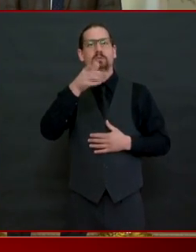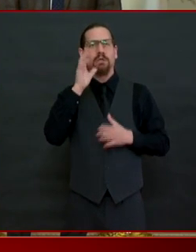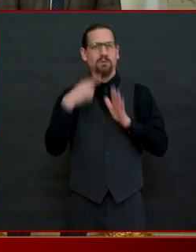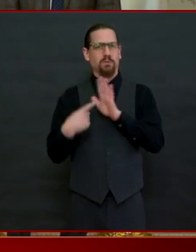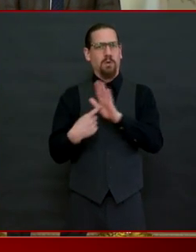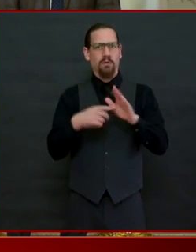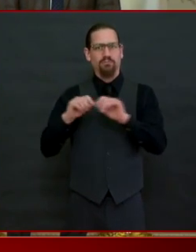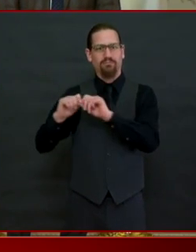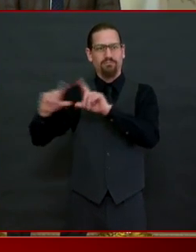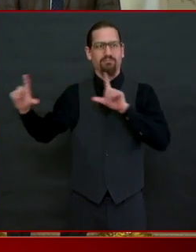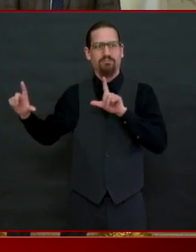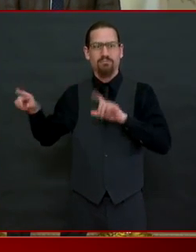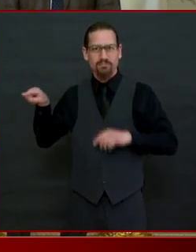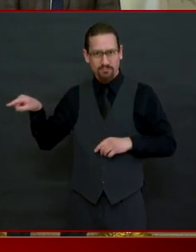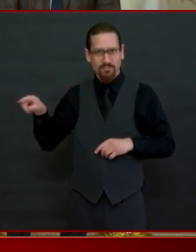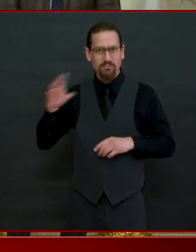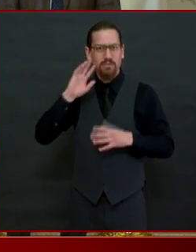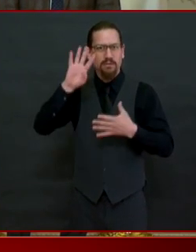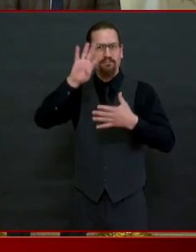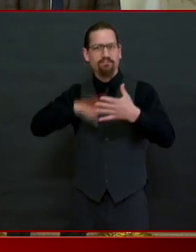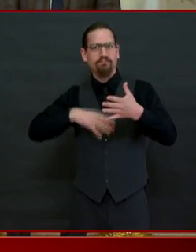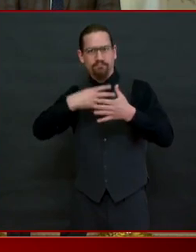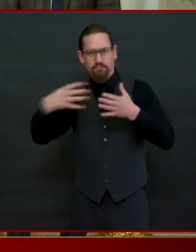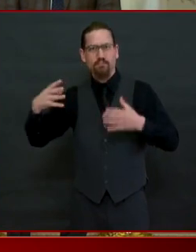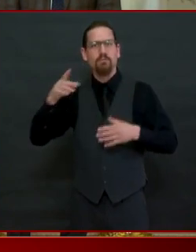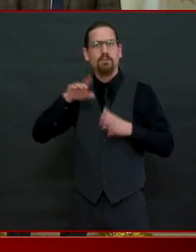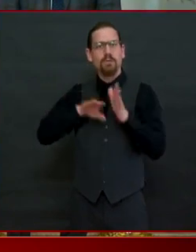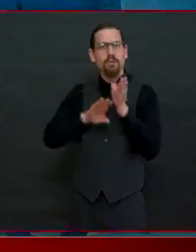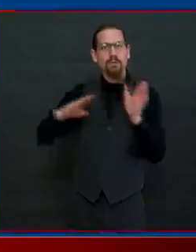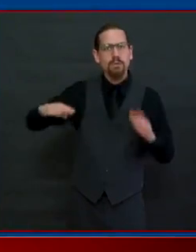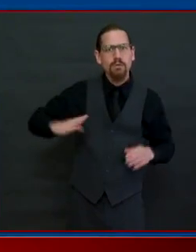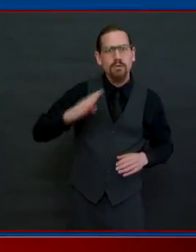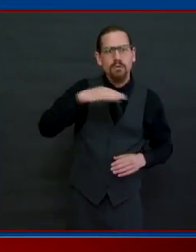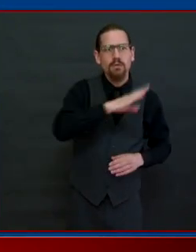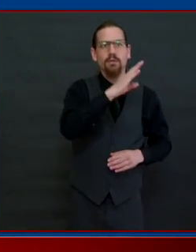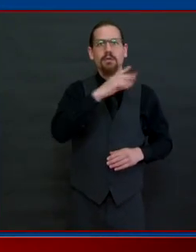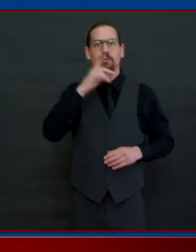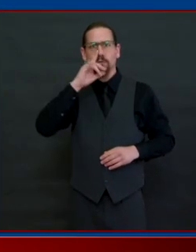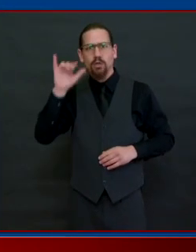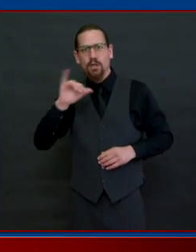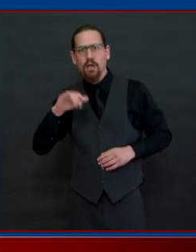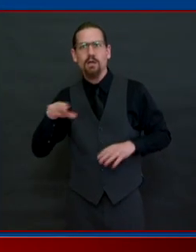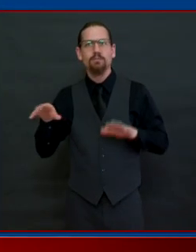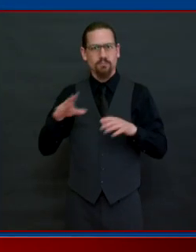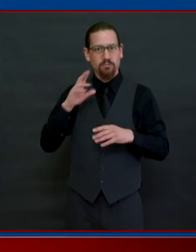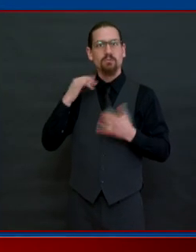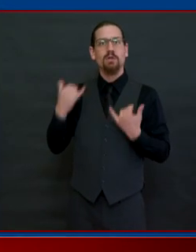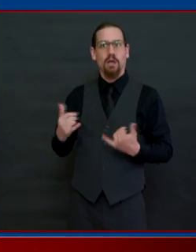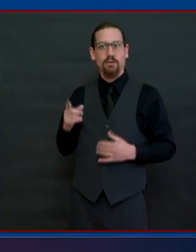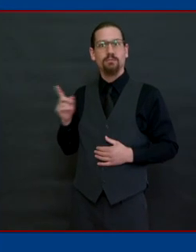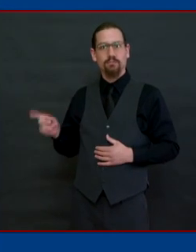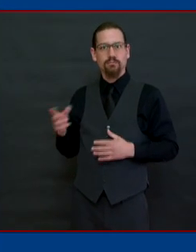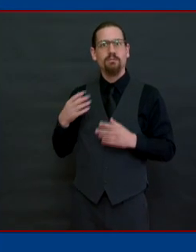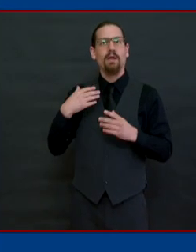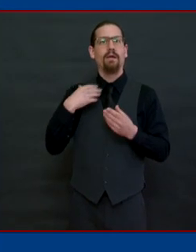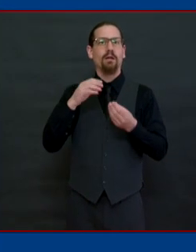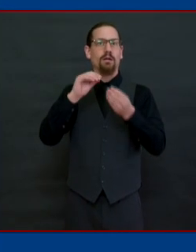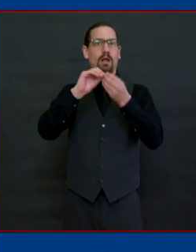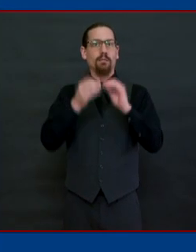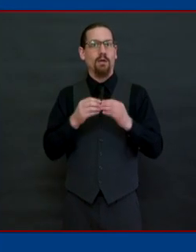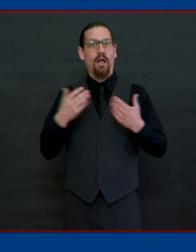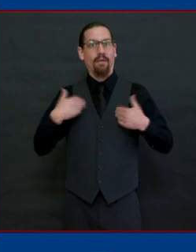we are still seeing an increase day over day in the number of cases the number of deaths unfortunately